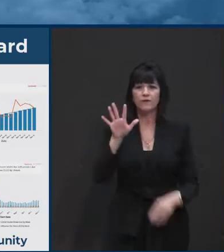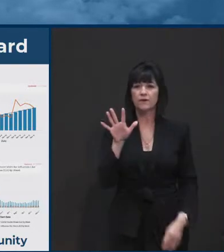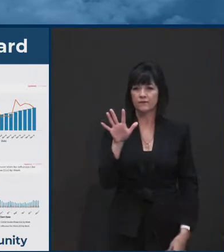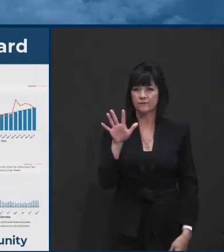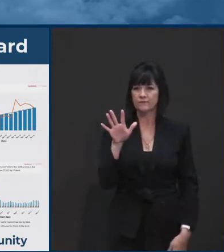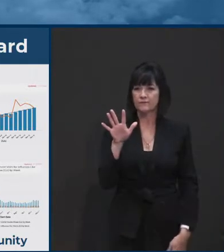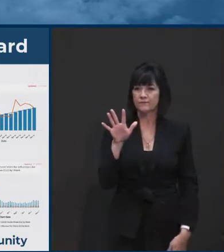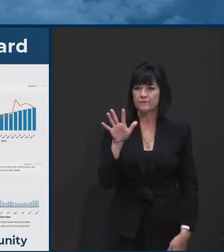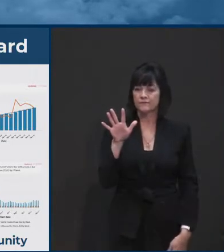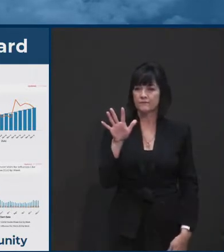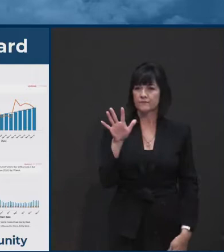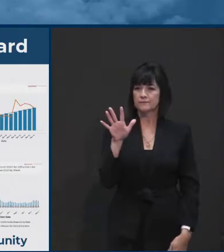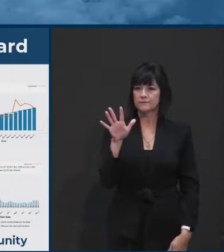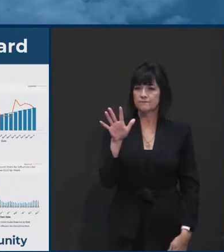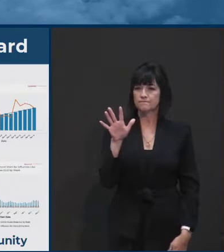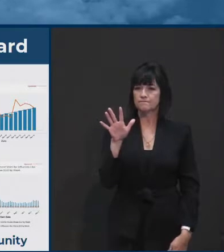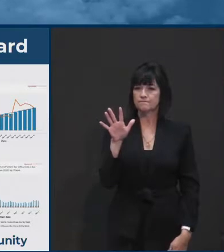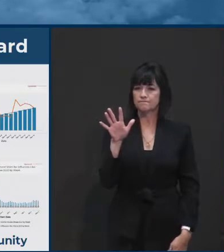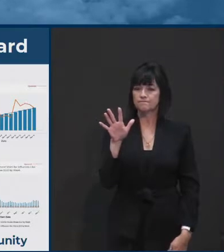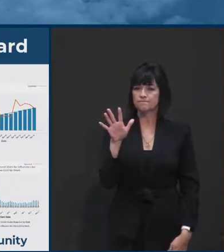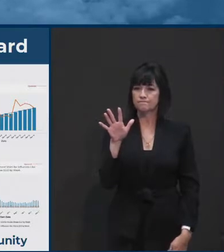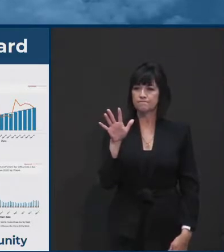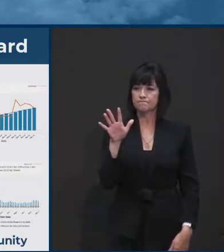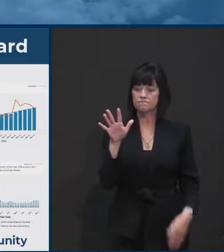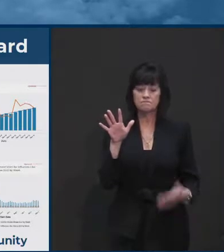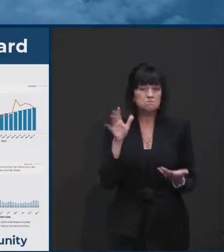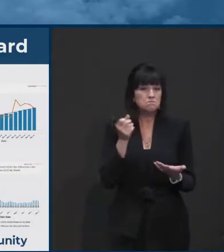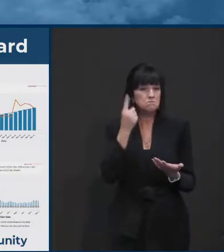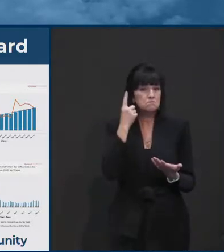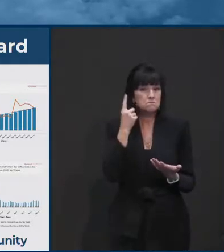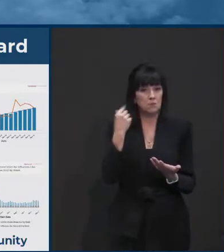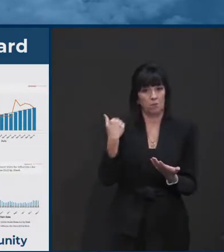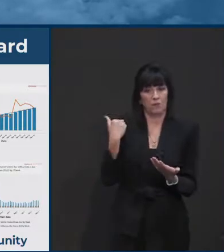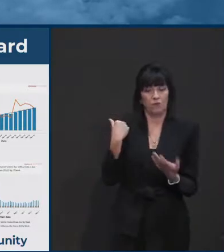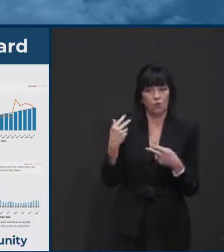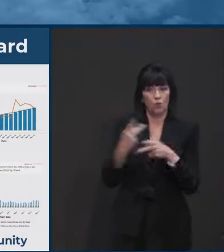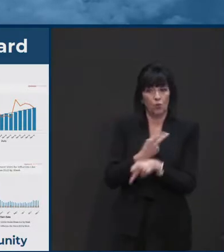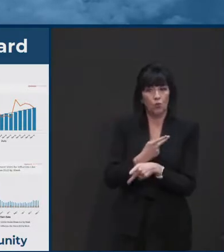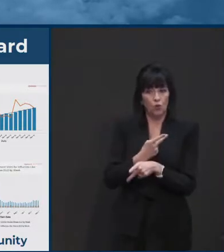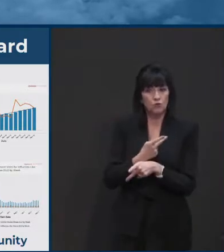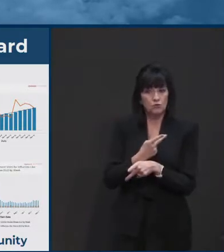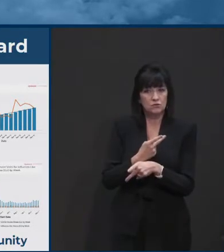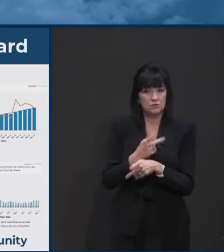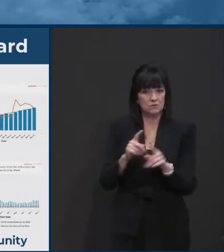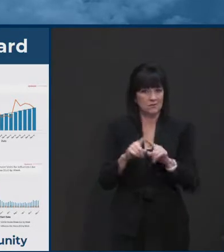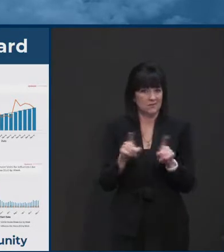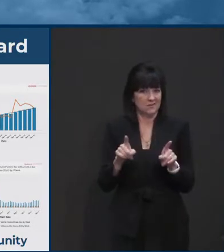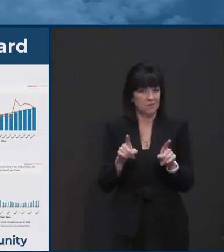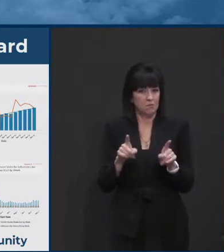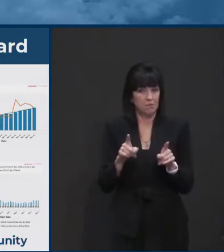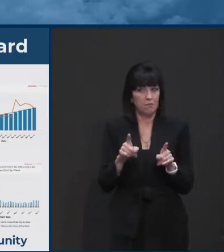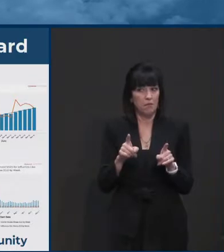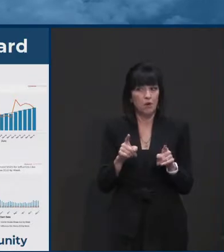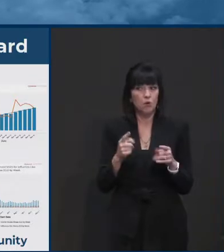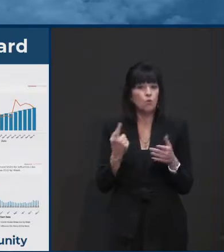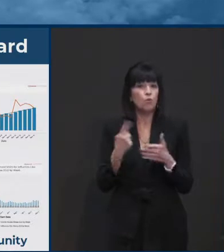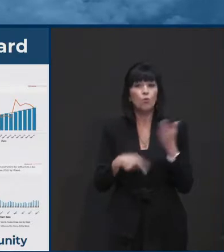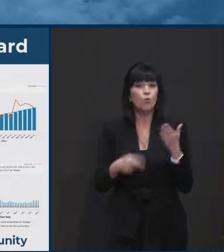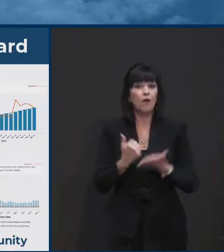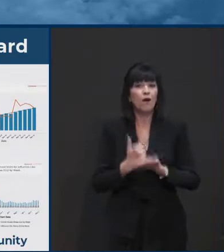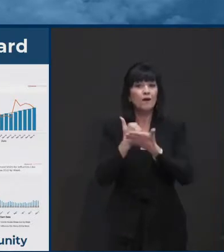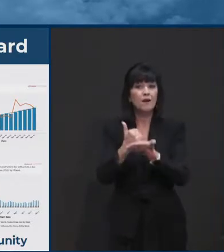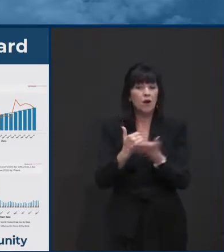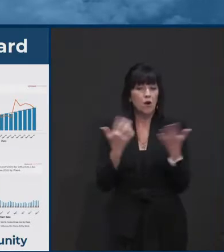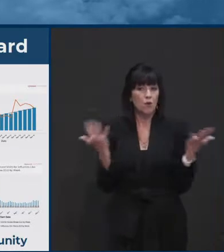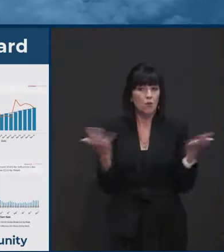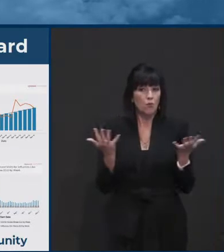we're not as bad as we could be there. And a lot of that is because of the considerable testing that we're doing. If